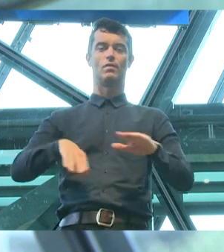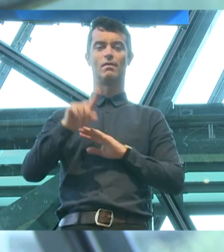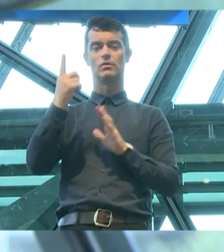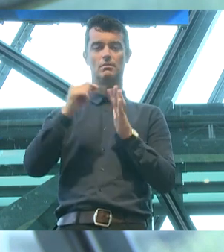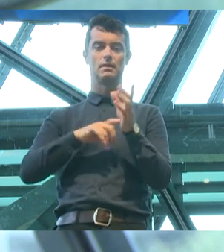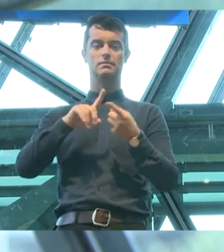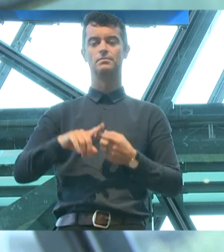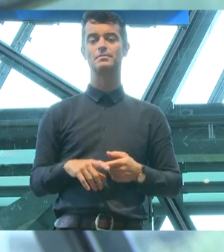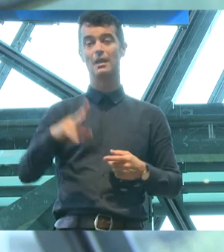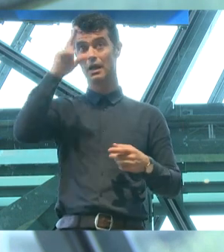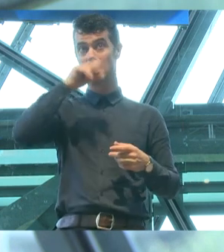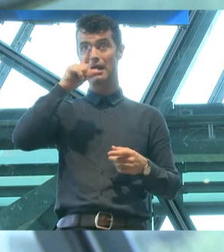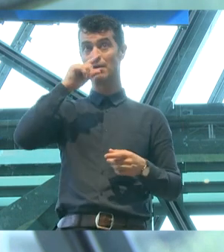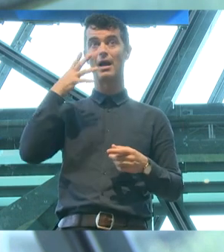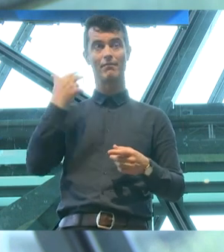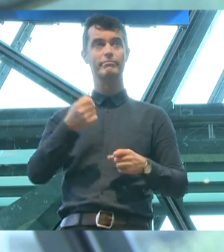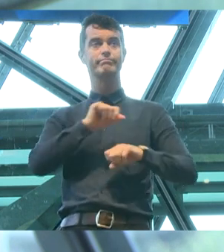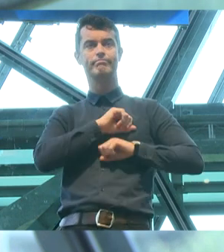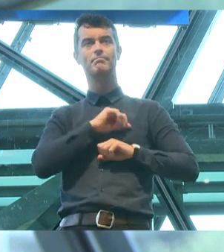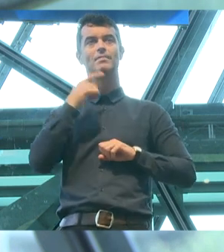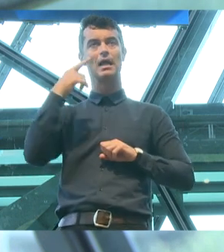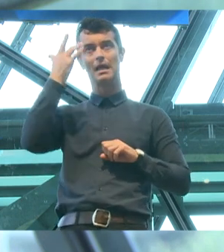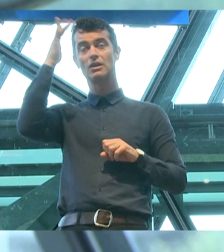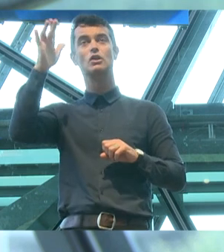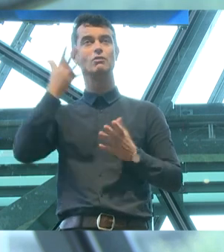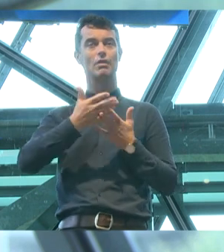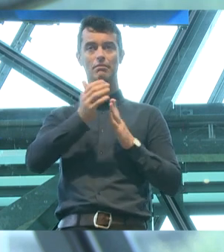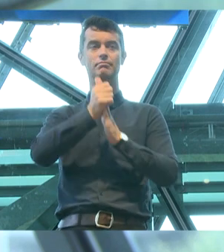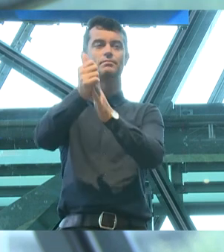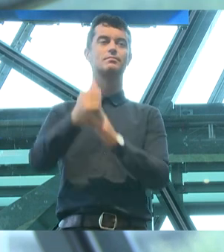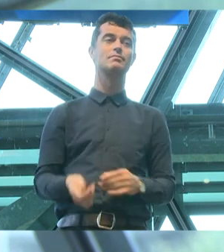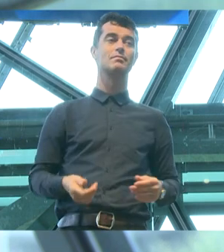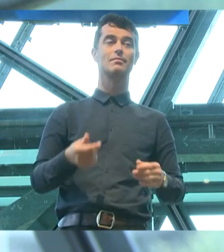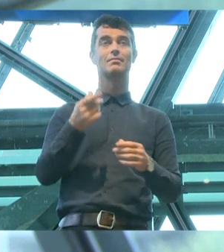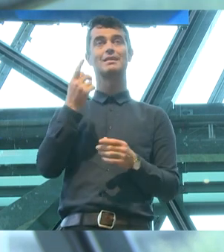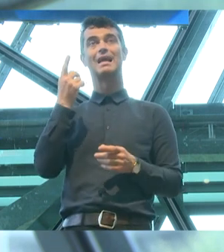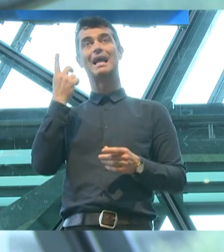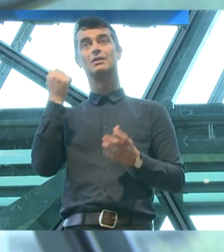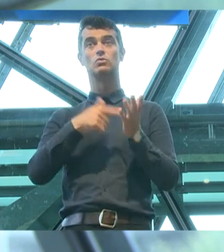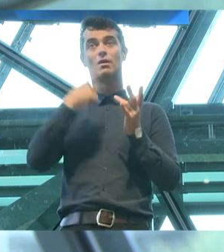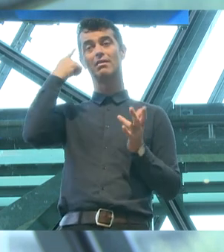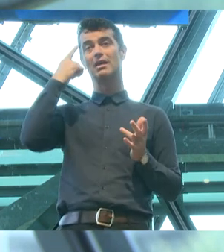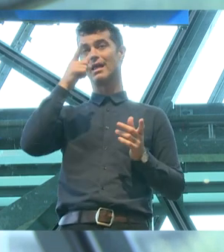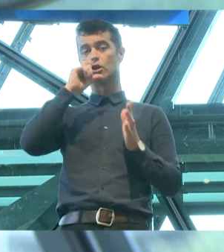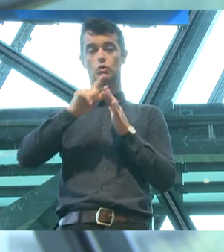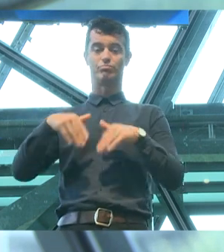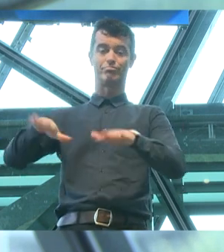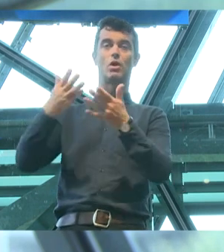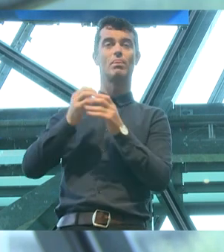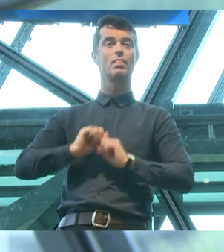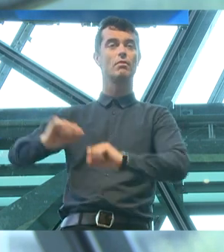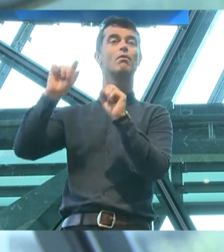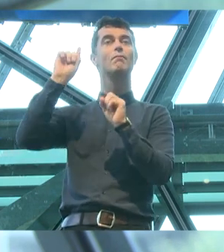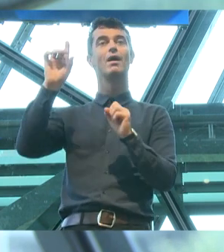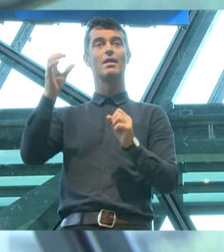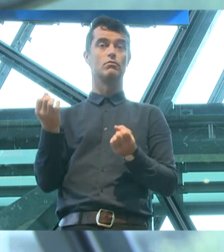Young people have chutzpah intelligence and are leading the way and it's tempting to think they can do it on their own, but they're not necessarily